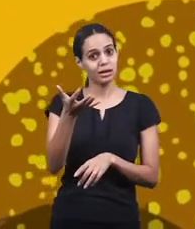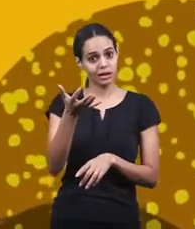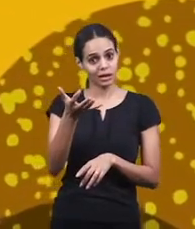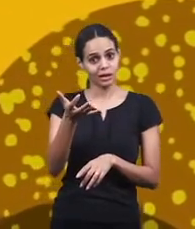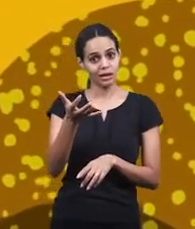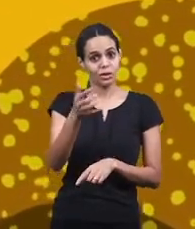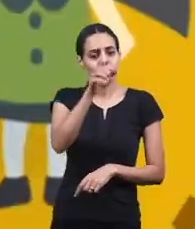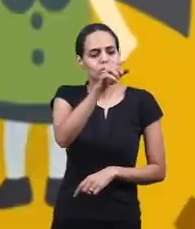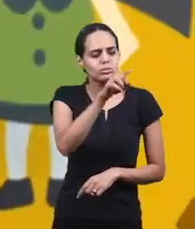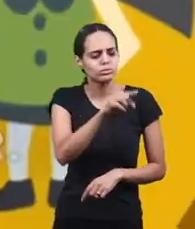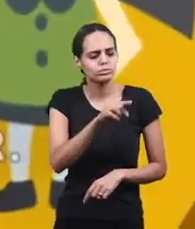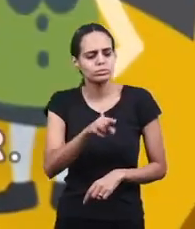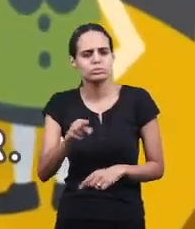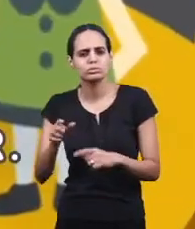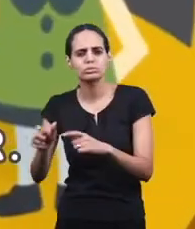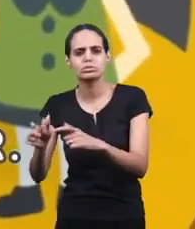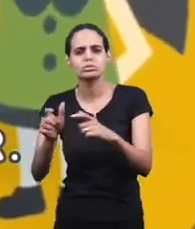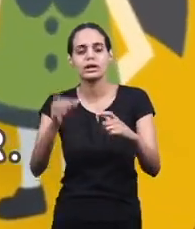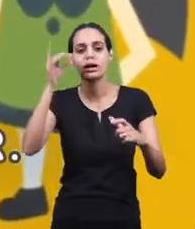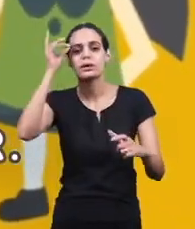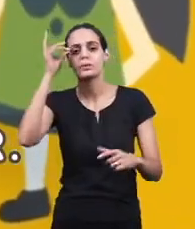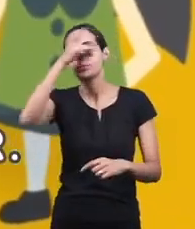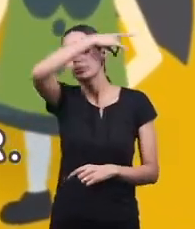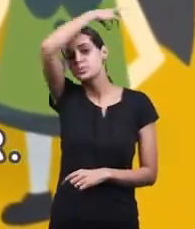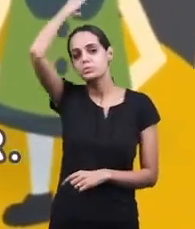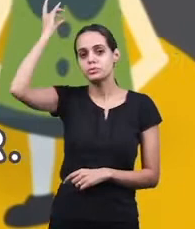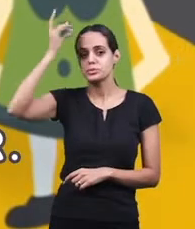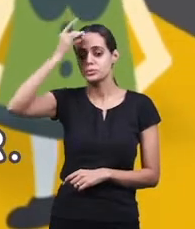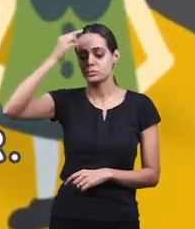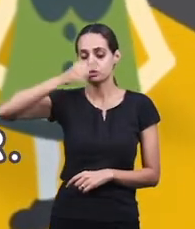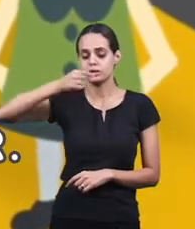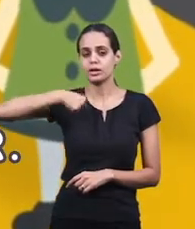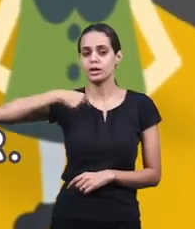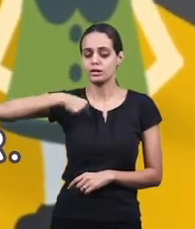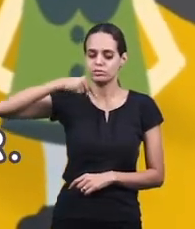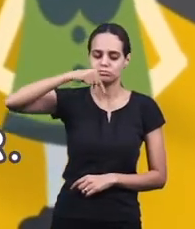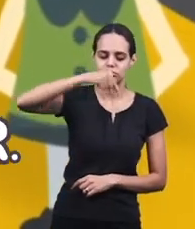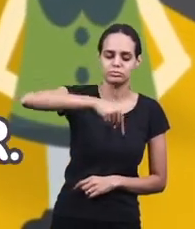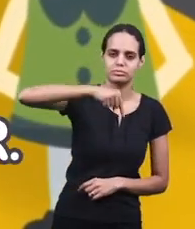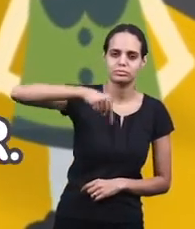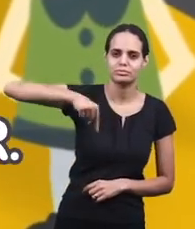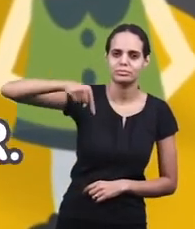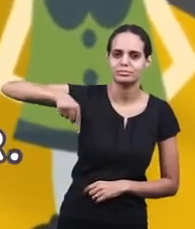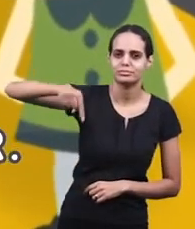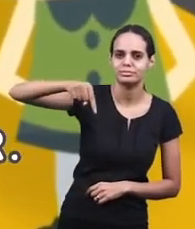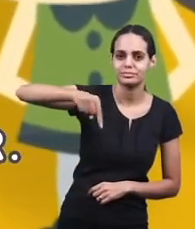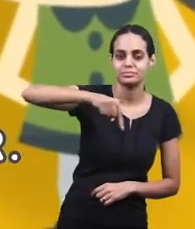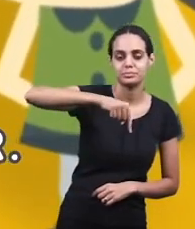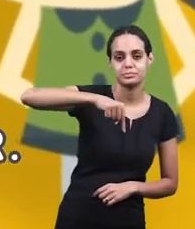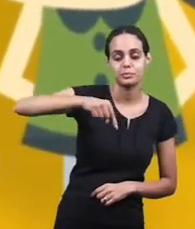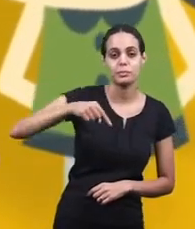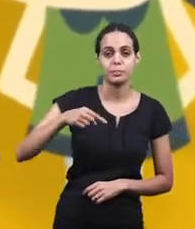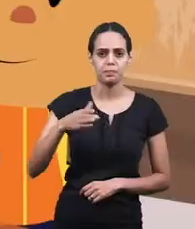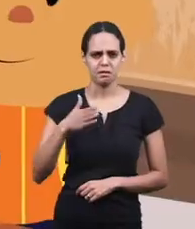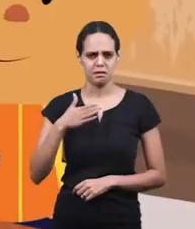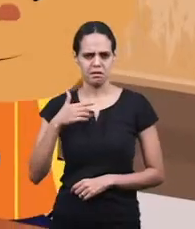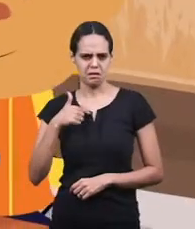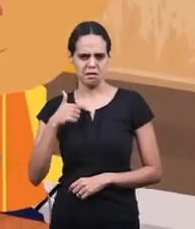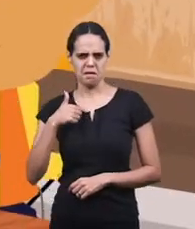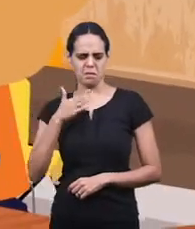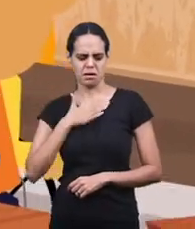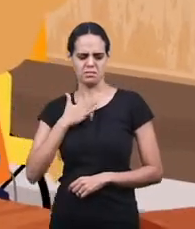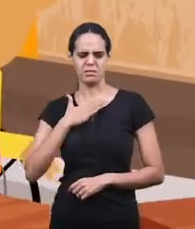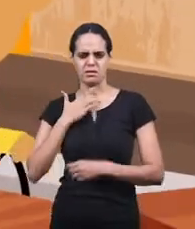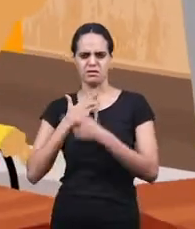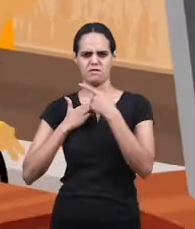wherever the Holy Spirit may be no longer do